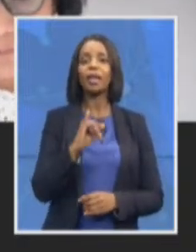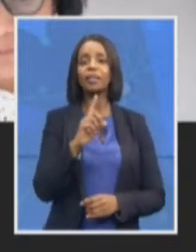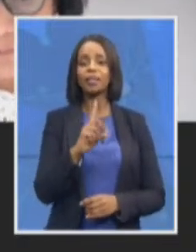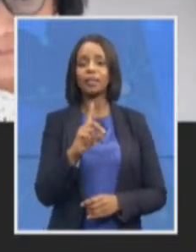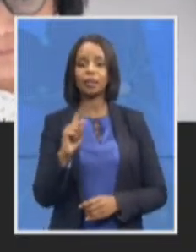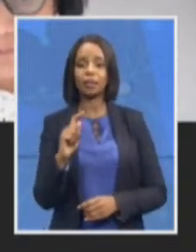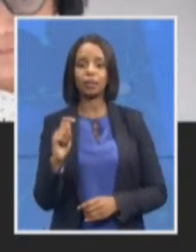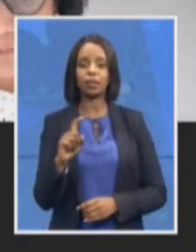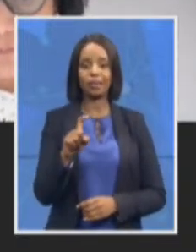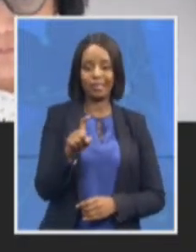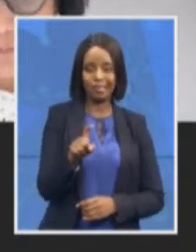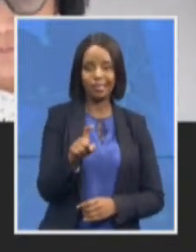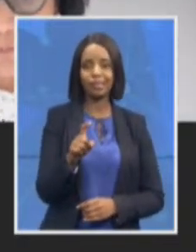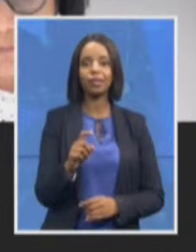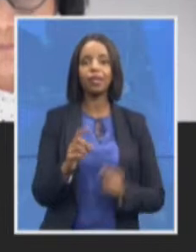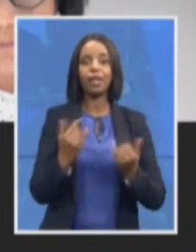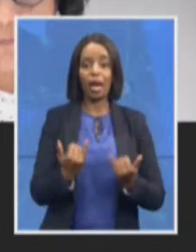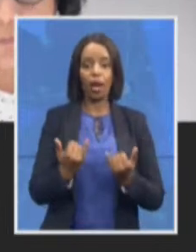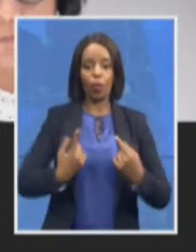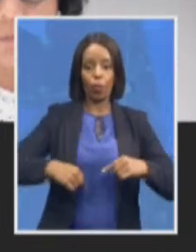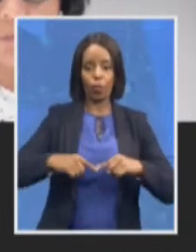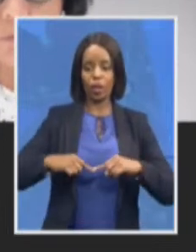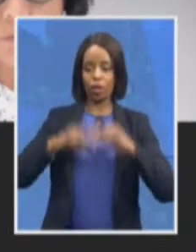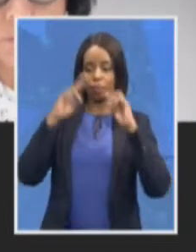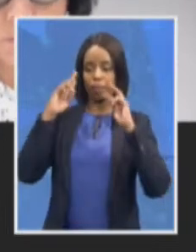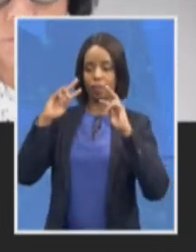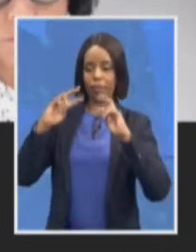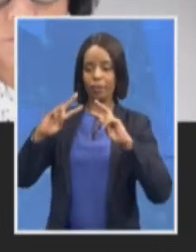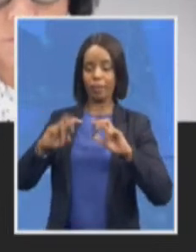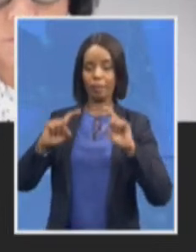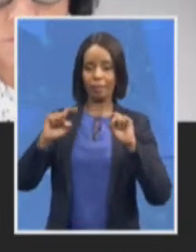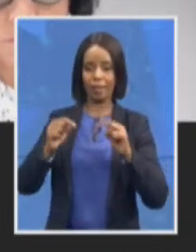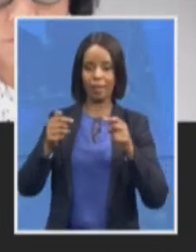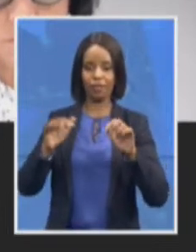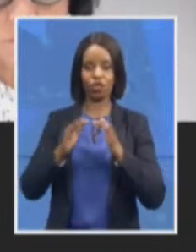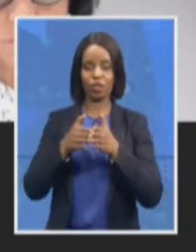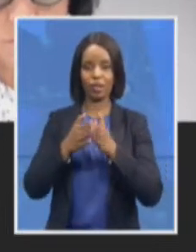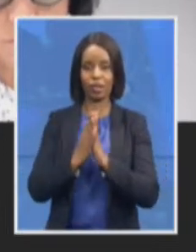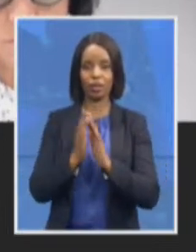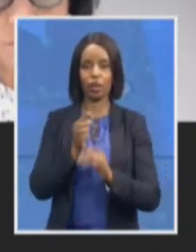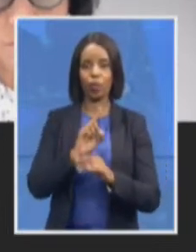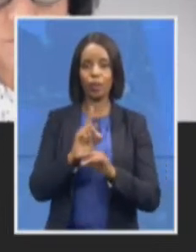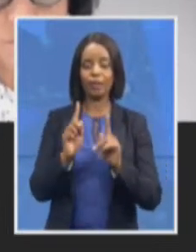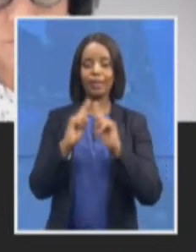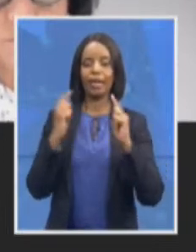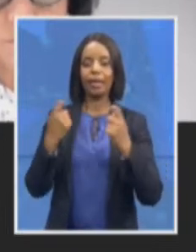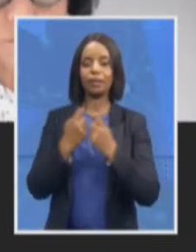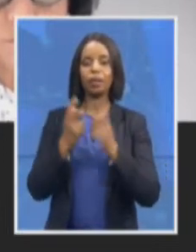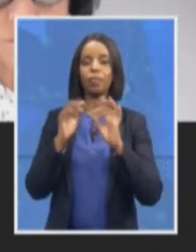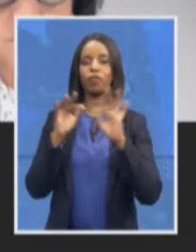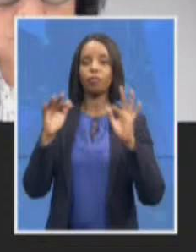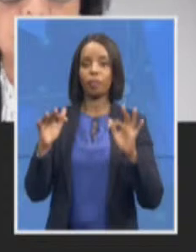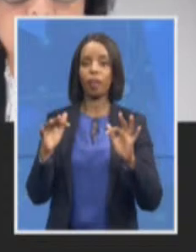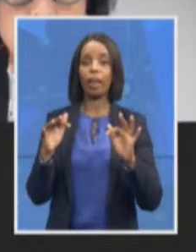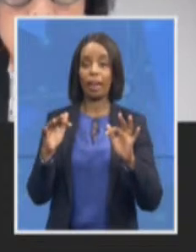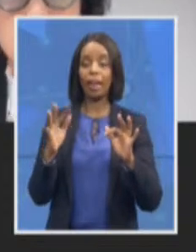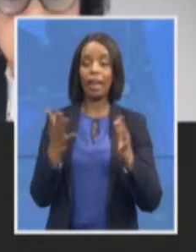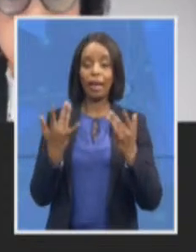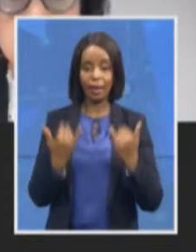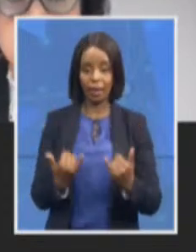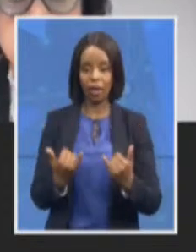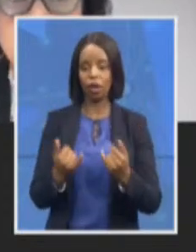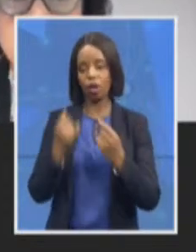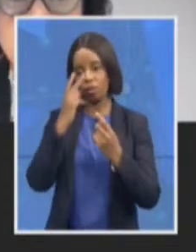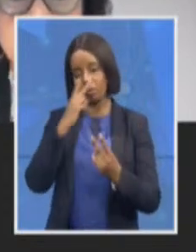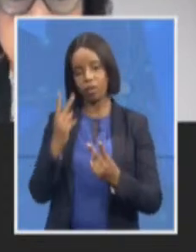then requested that a team of people urgently look at additional measures that we can take to ensure